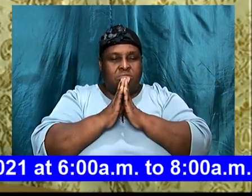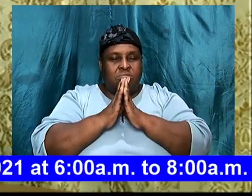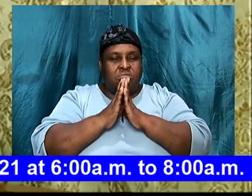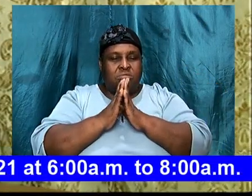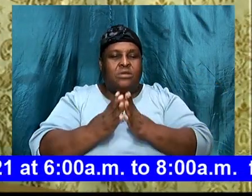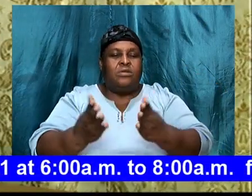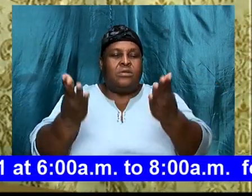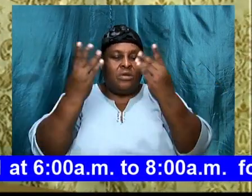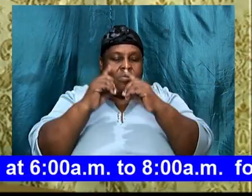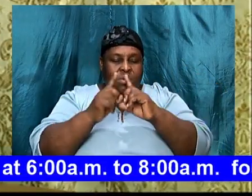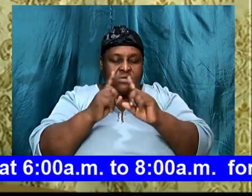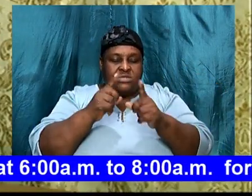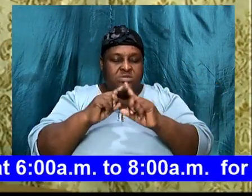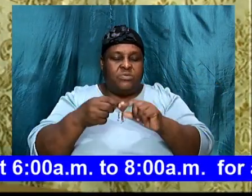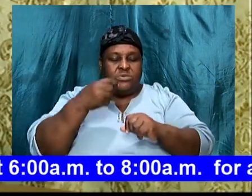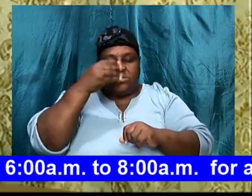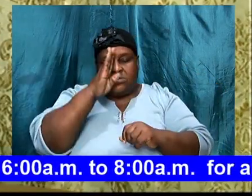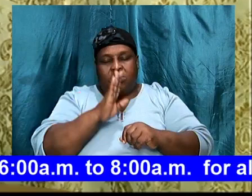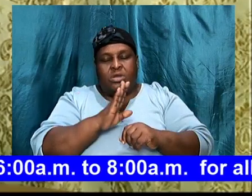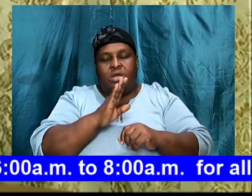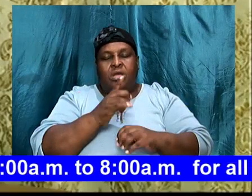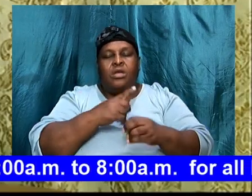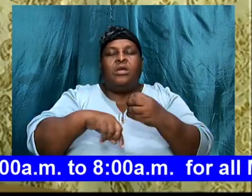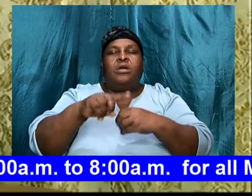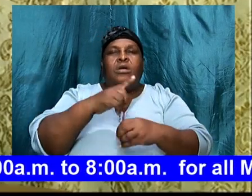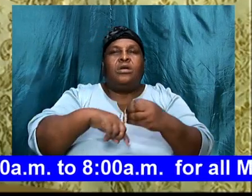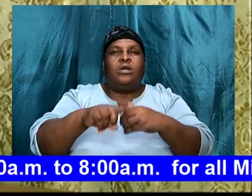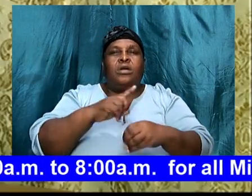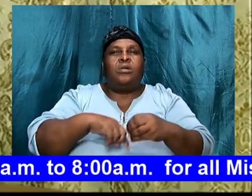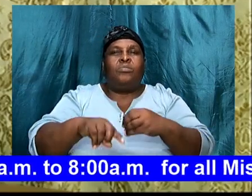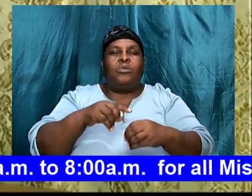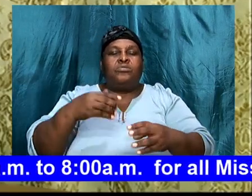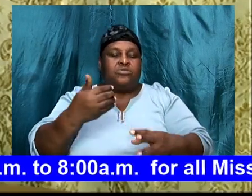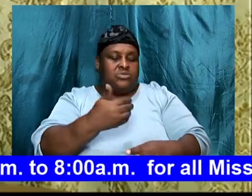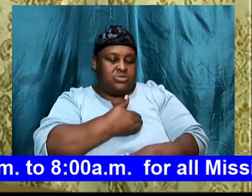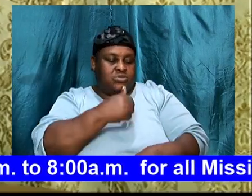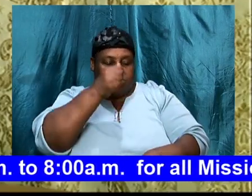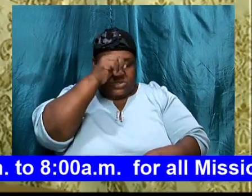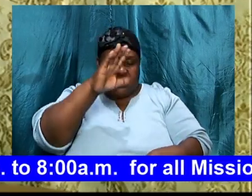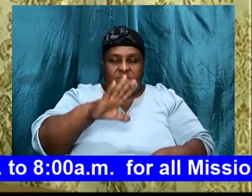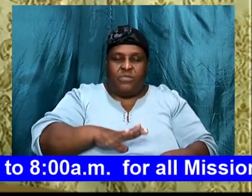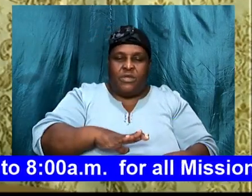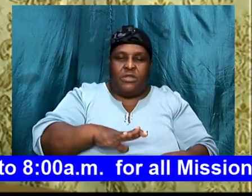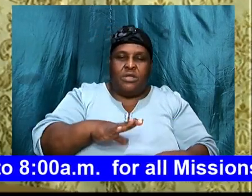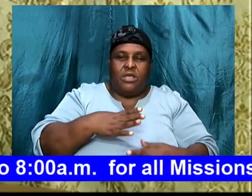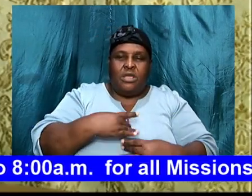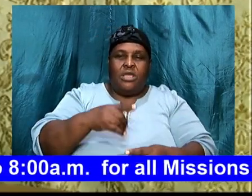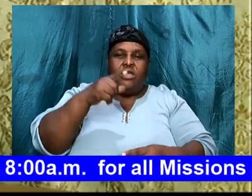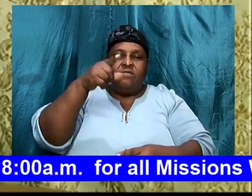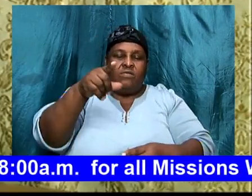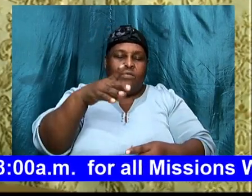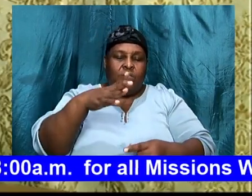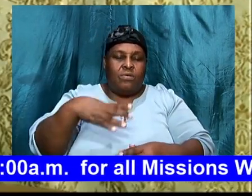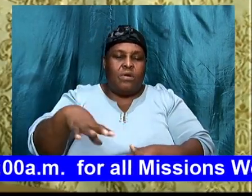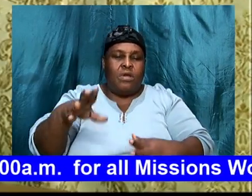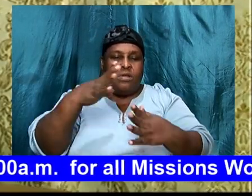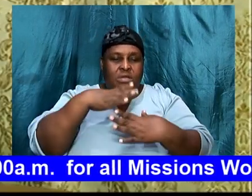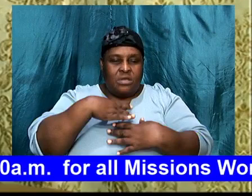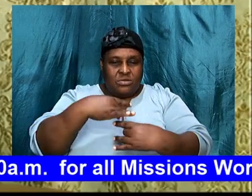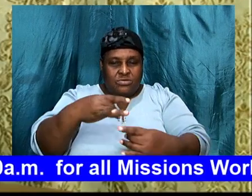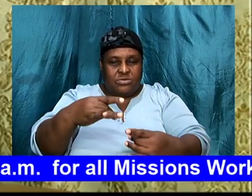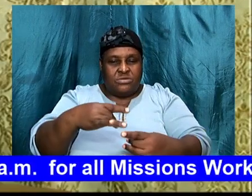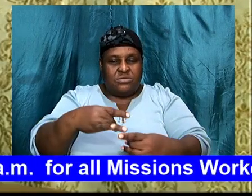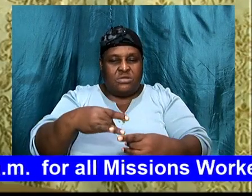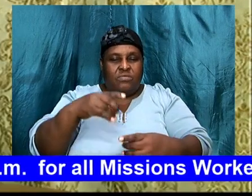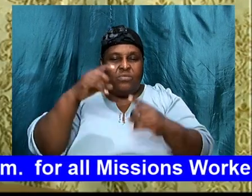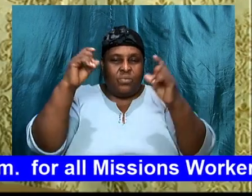come and talk to God, about, the souls of men, if you are interested, in winning souls, you have to first,